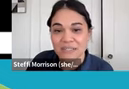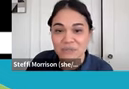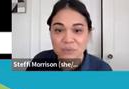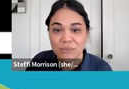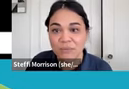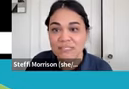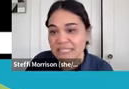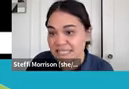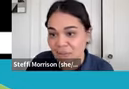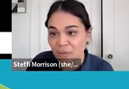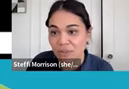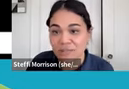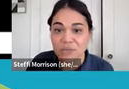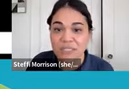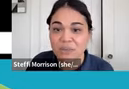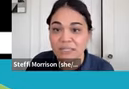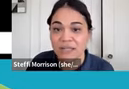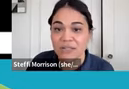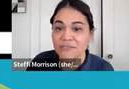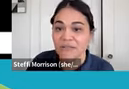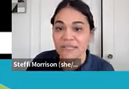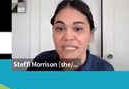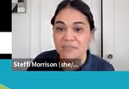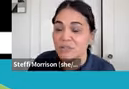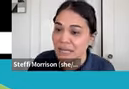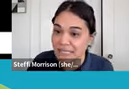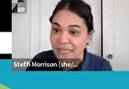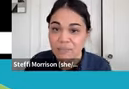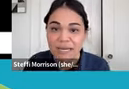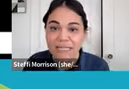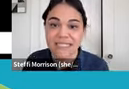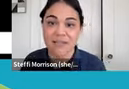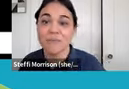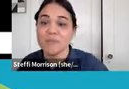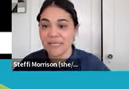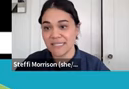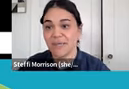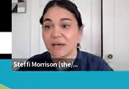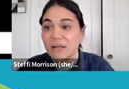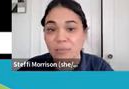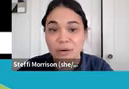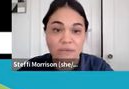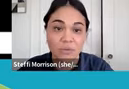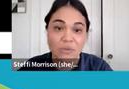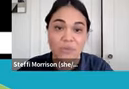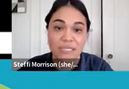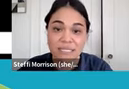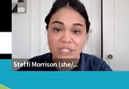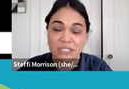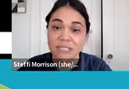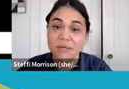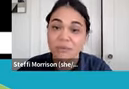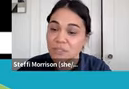So, since April of 2020, Arts Fund has been tracking the impacts from the pandemic on nonprofit cultural